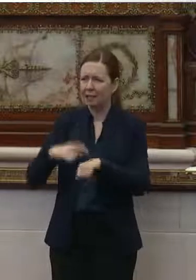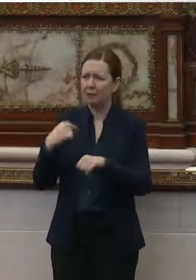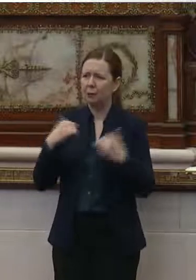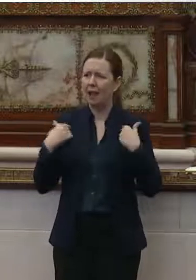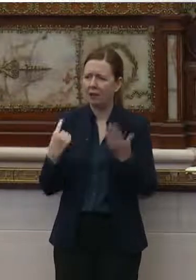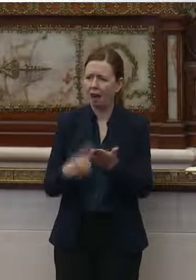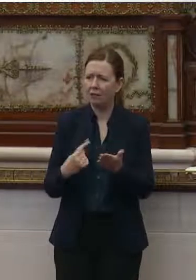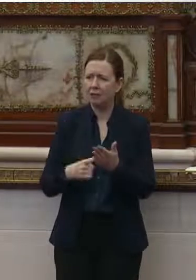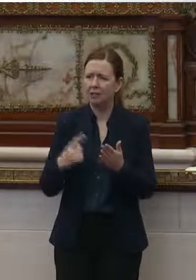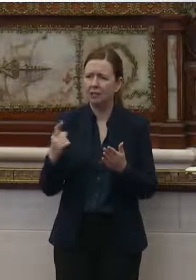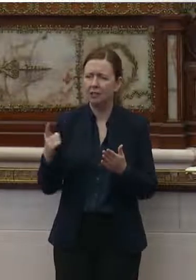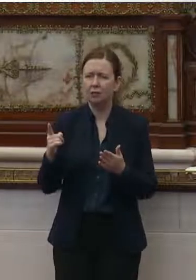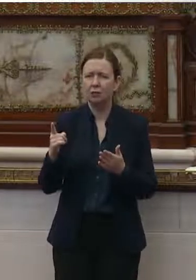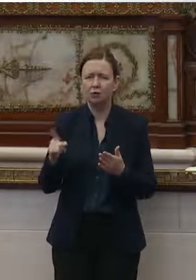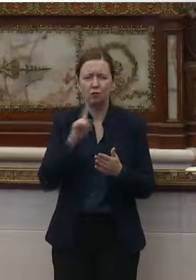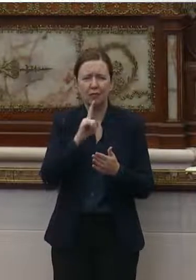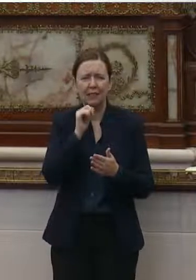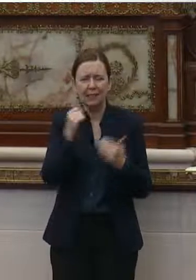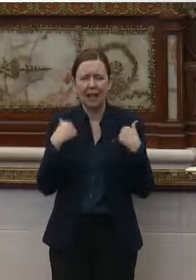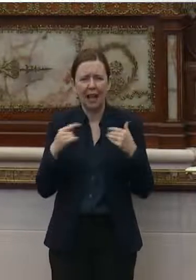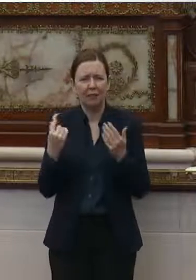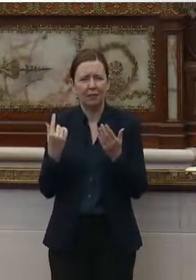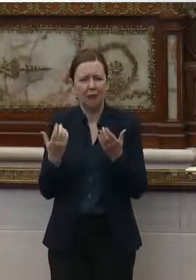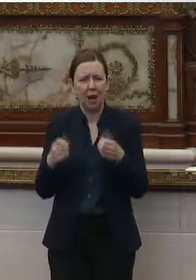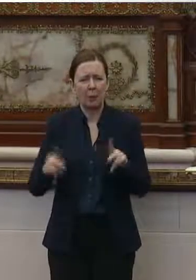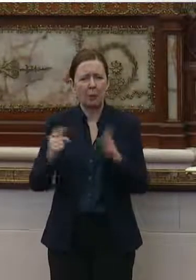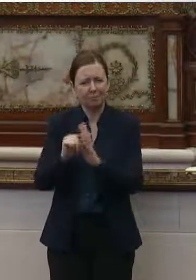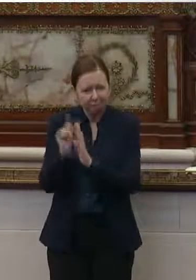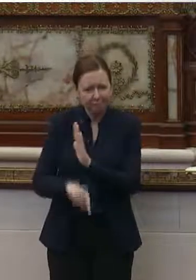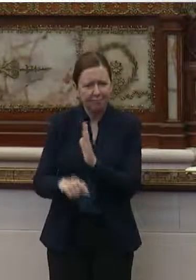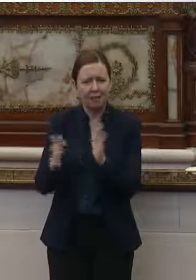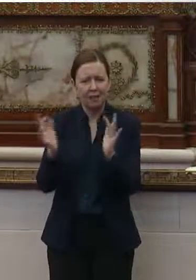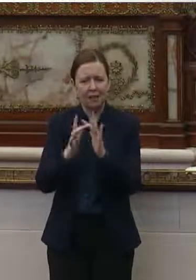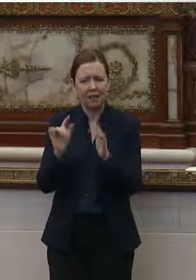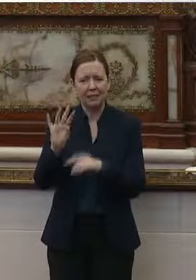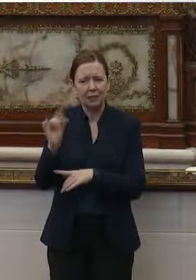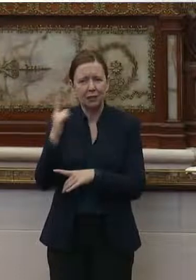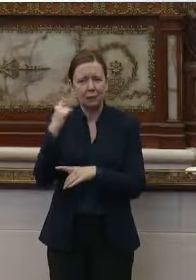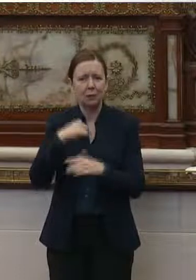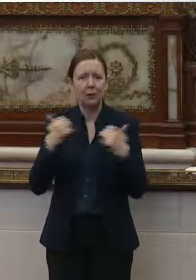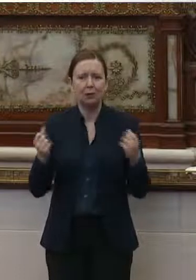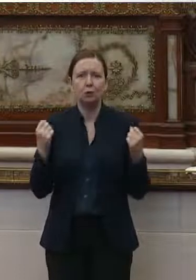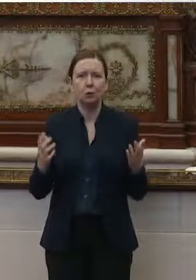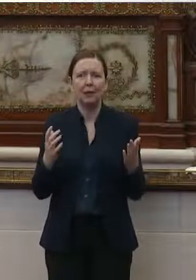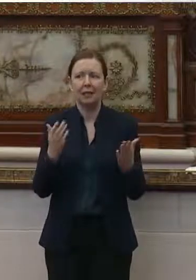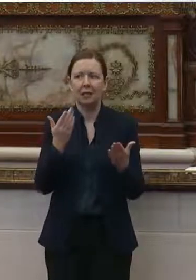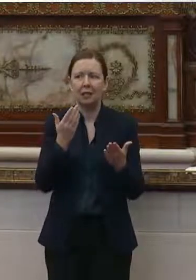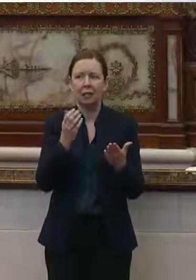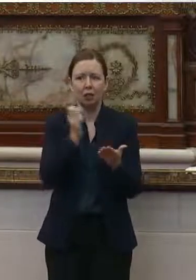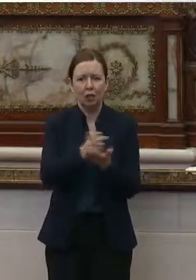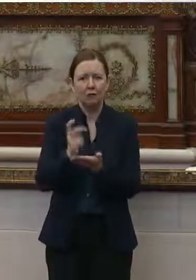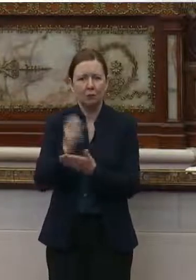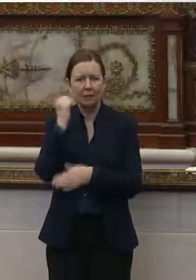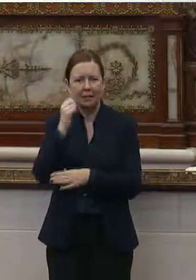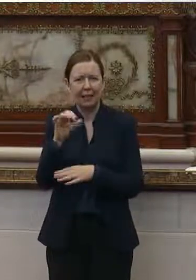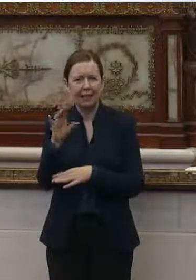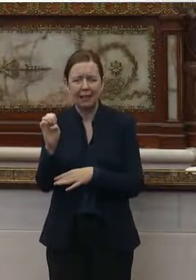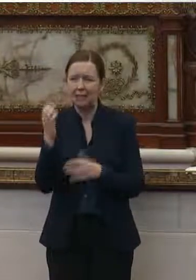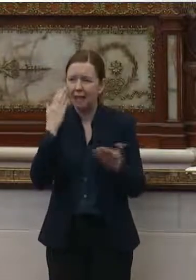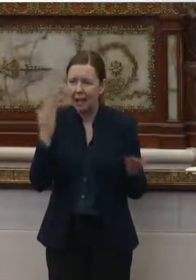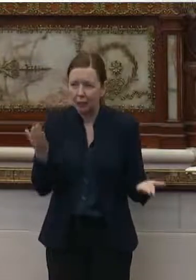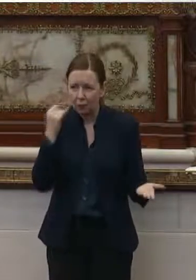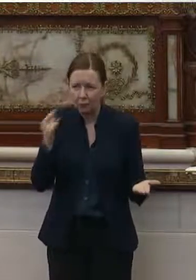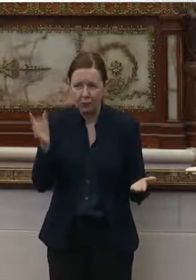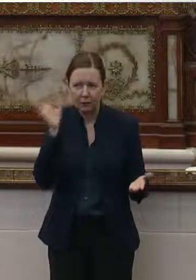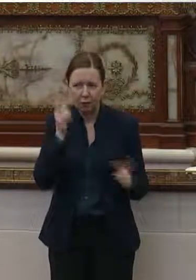conversation with you? We didn't really get a chance to dive into contact tracing because we still had too many confirmed daily cases. So, um, I don't believe we've